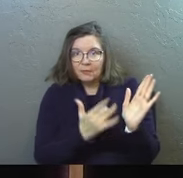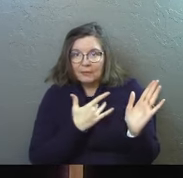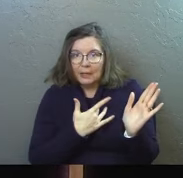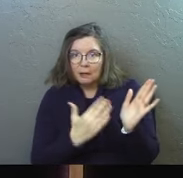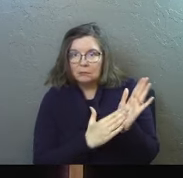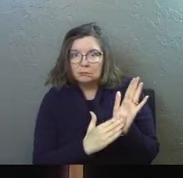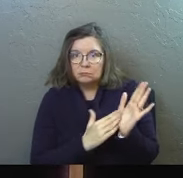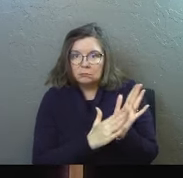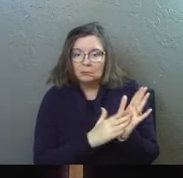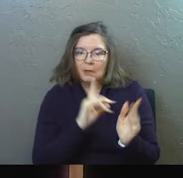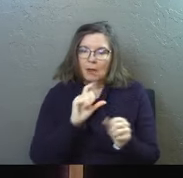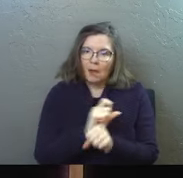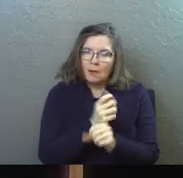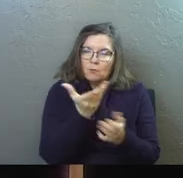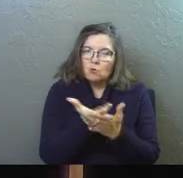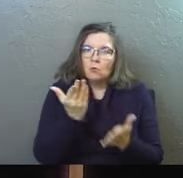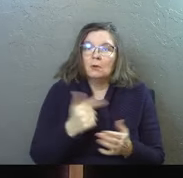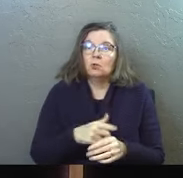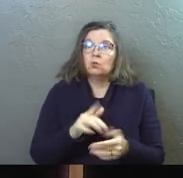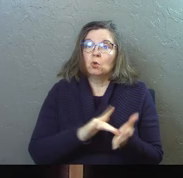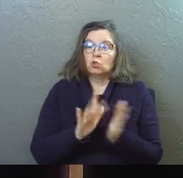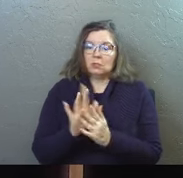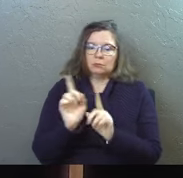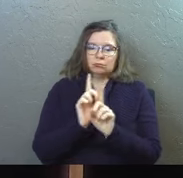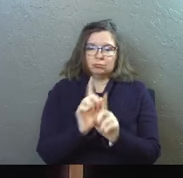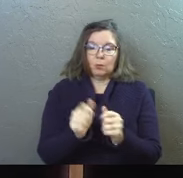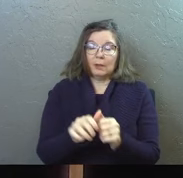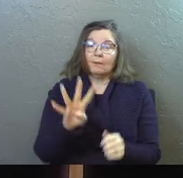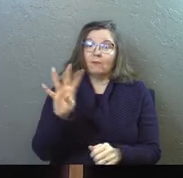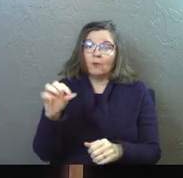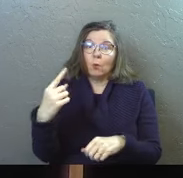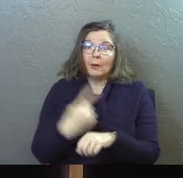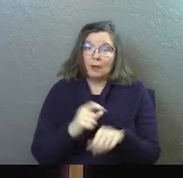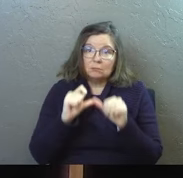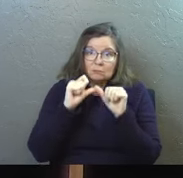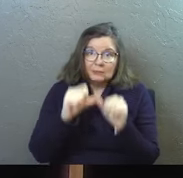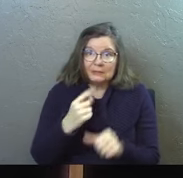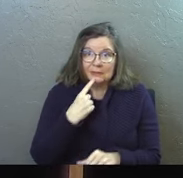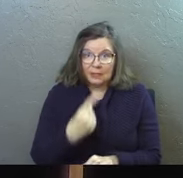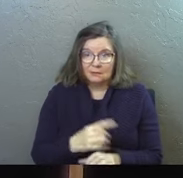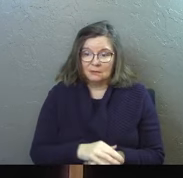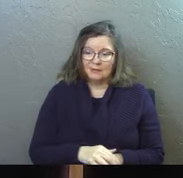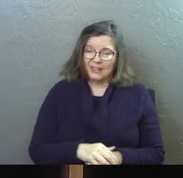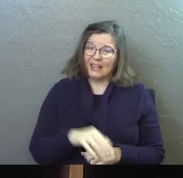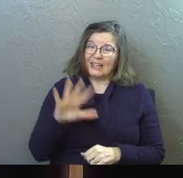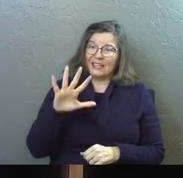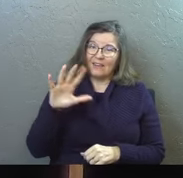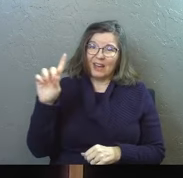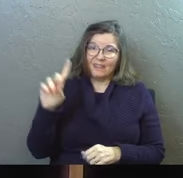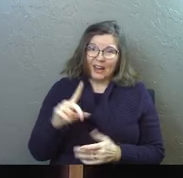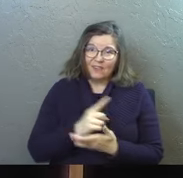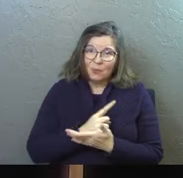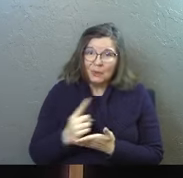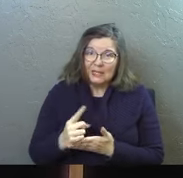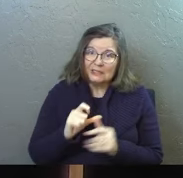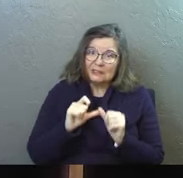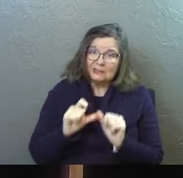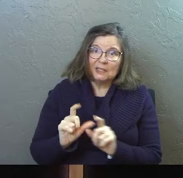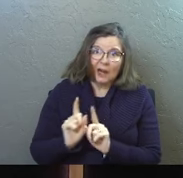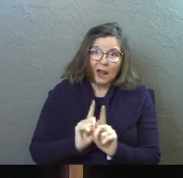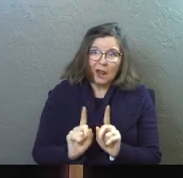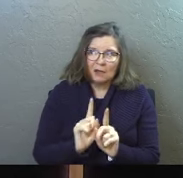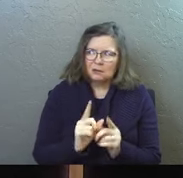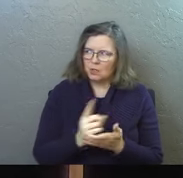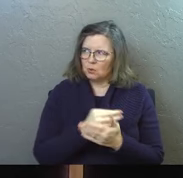actually alive. And so Jesus was present with them for 40 days, it says. That's like five and a half weeks, right?